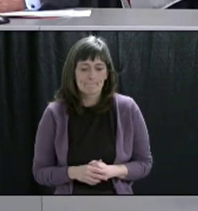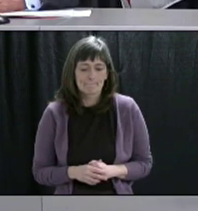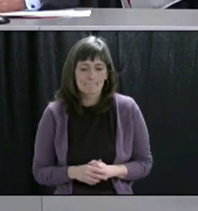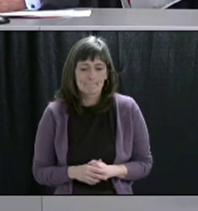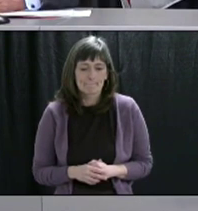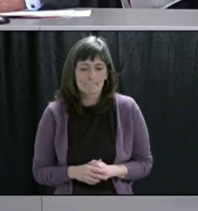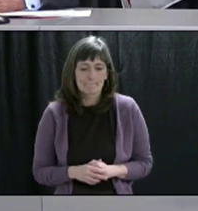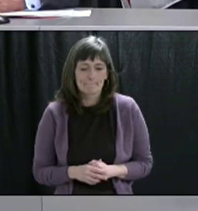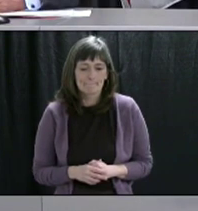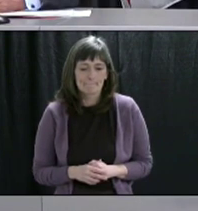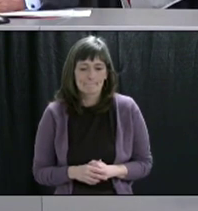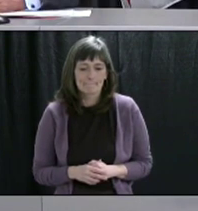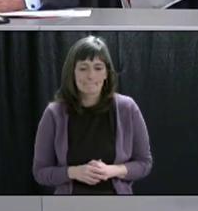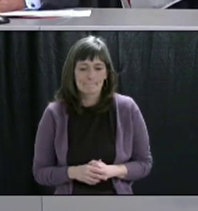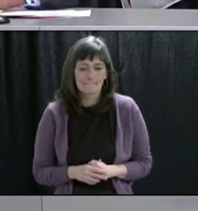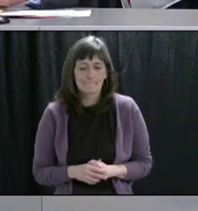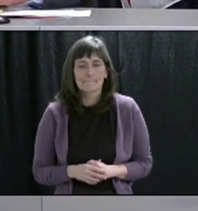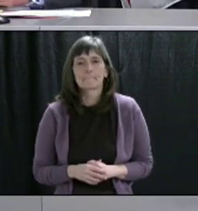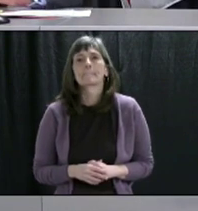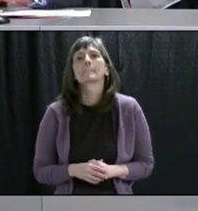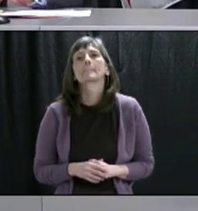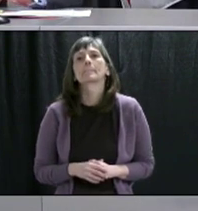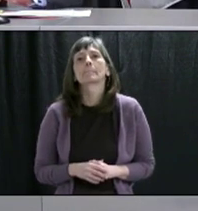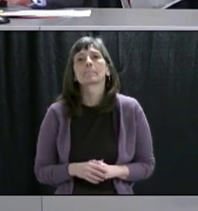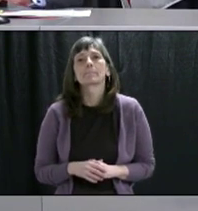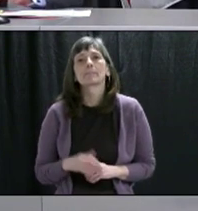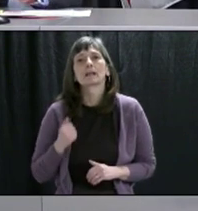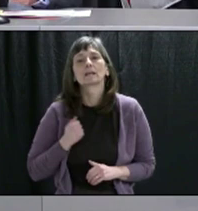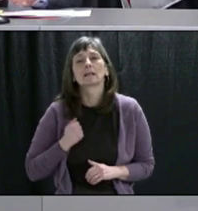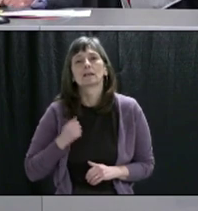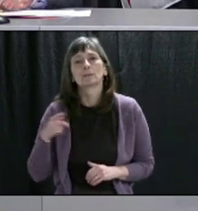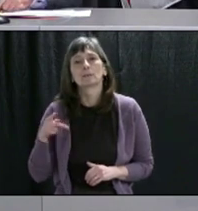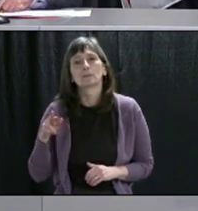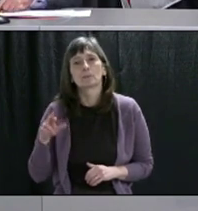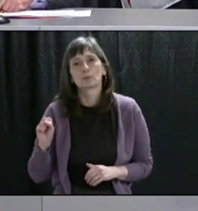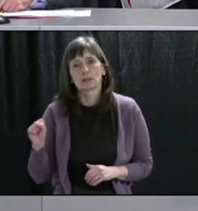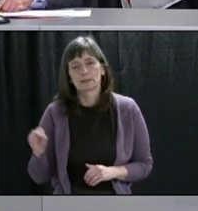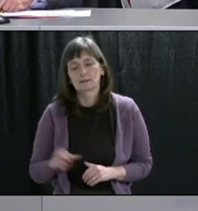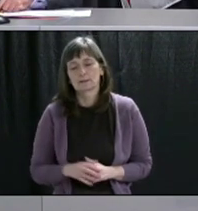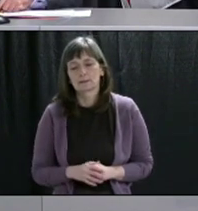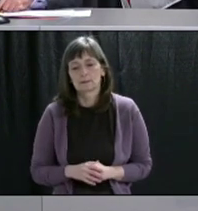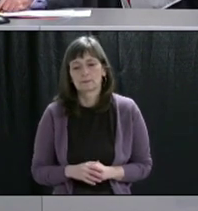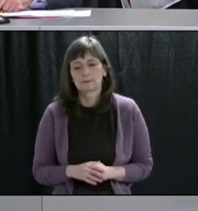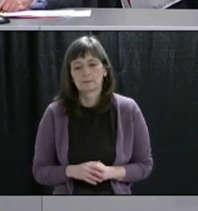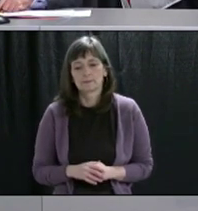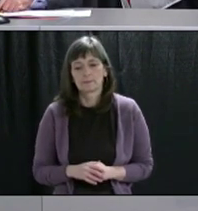Our next questions are from Holly McKenzie-Souter of the Canadian Press. Please go ahead.